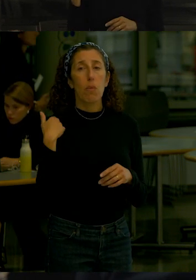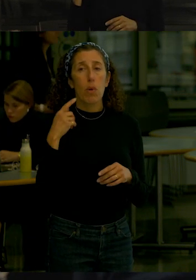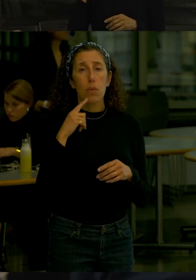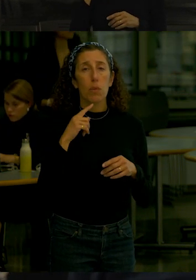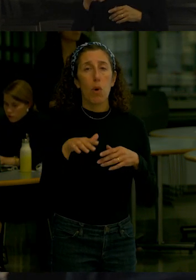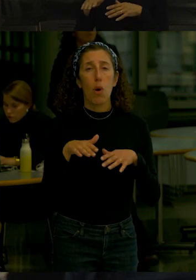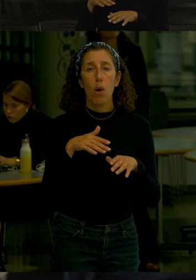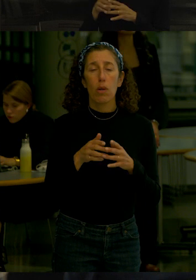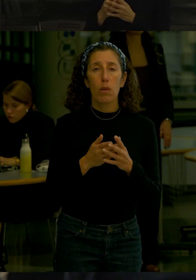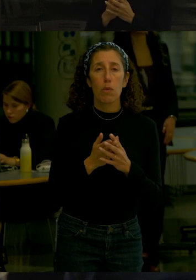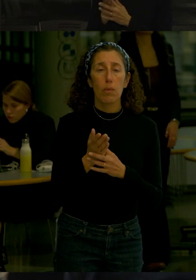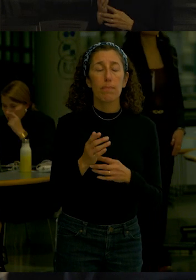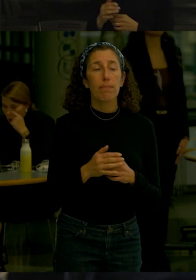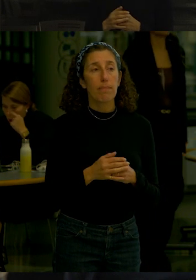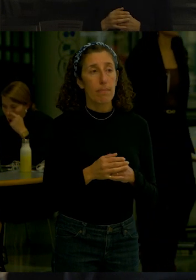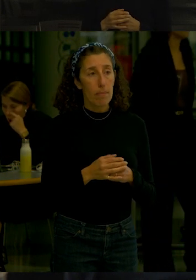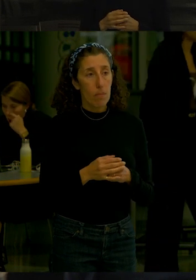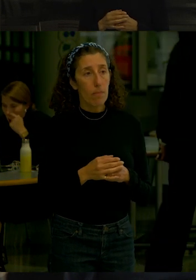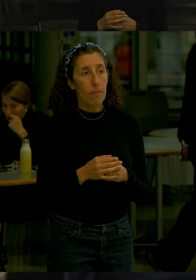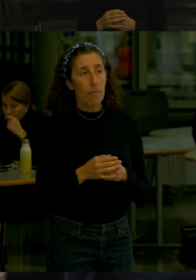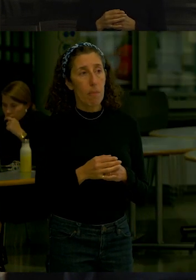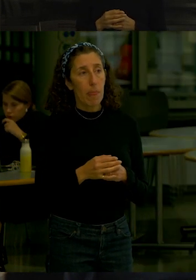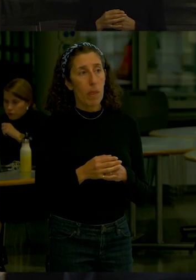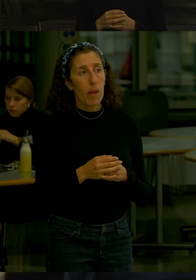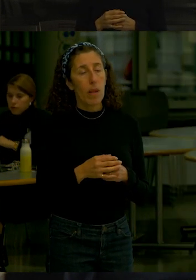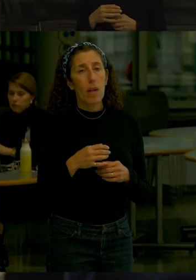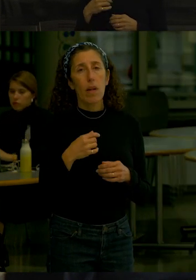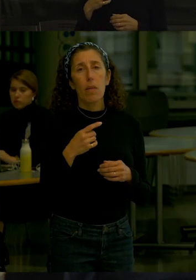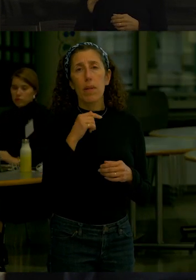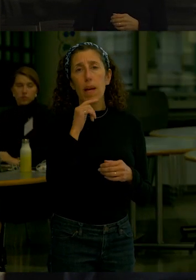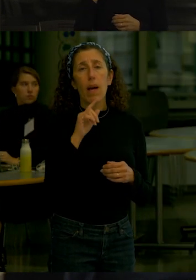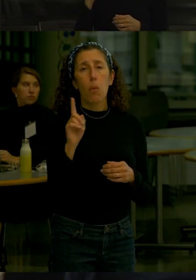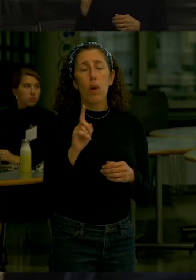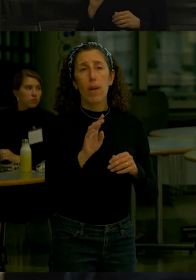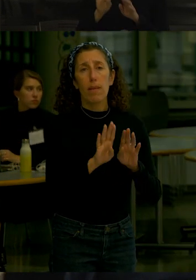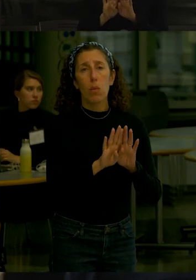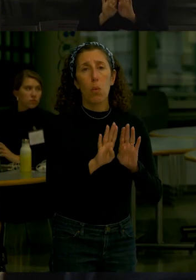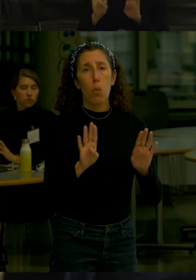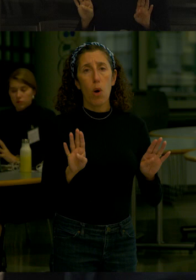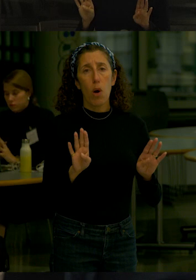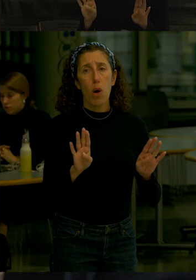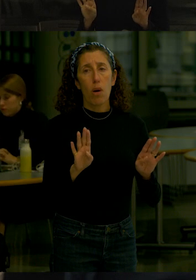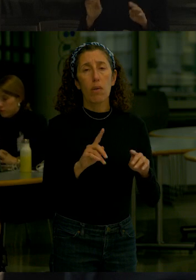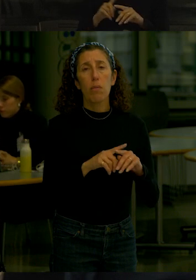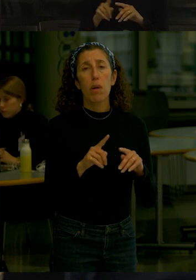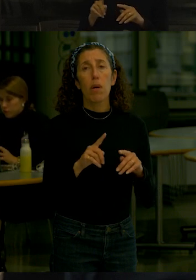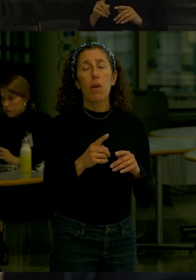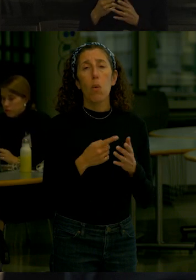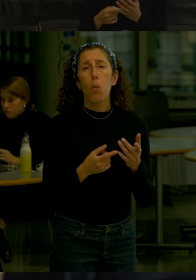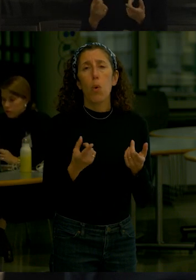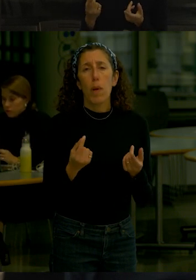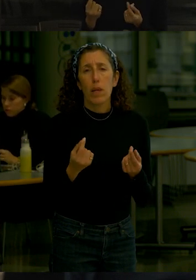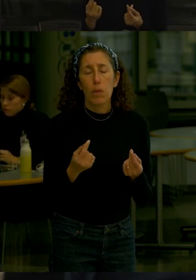would want to opine on and have input on and I'm really grateful not about where the wall is that's you know I know that's enough programs but what are we going to do